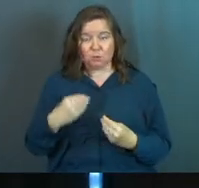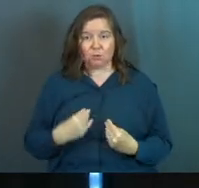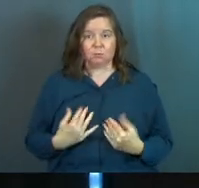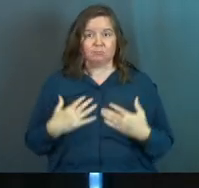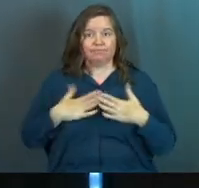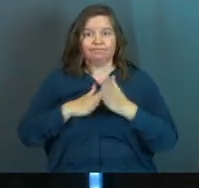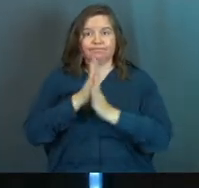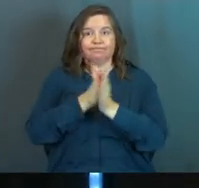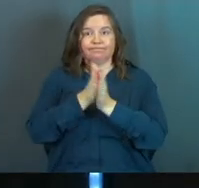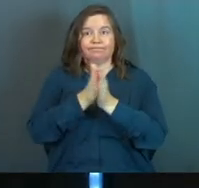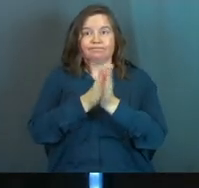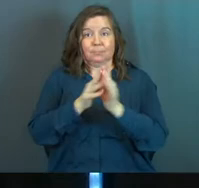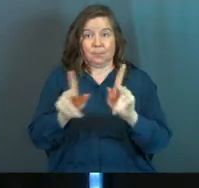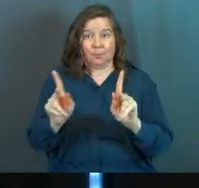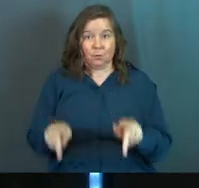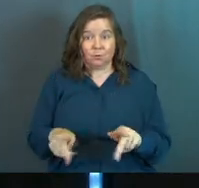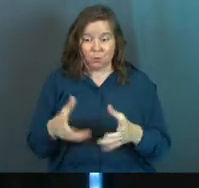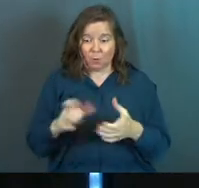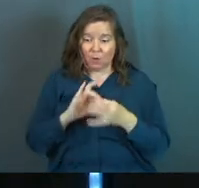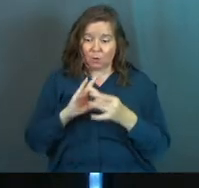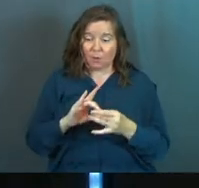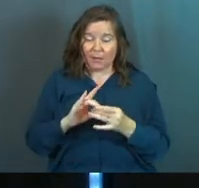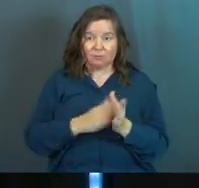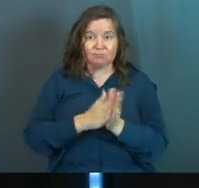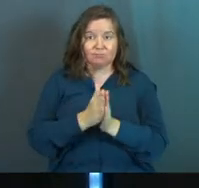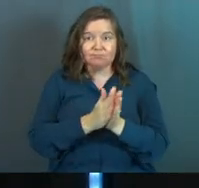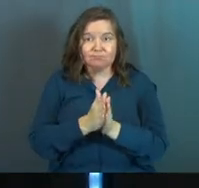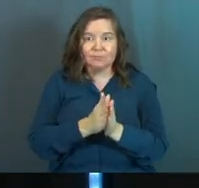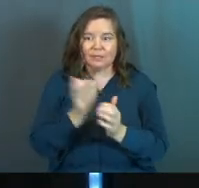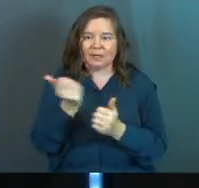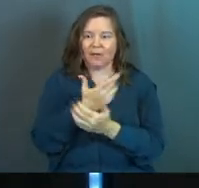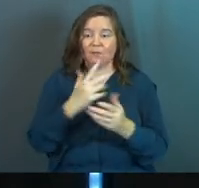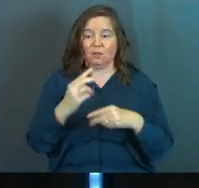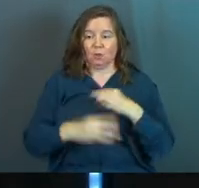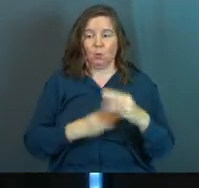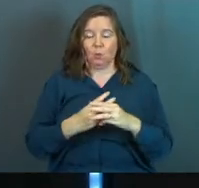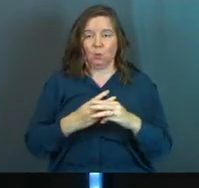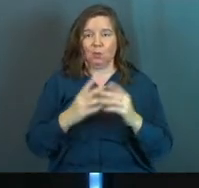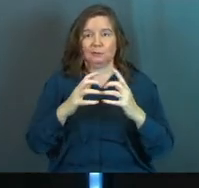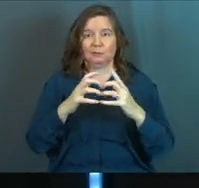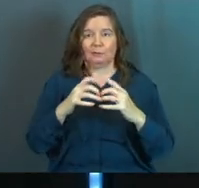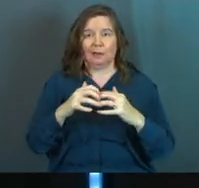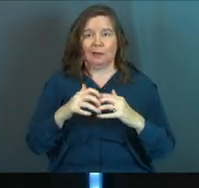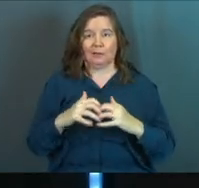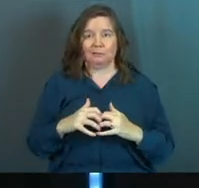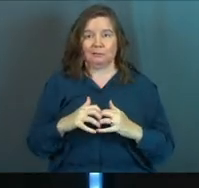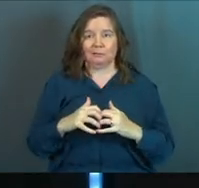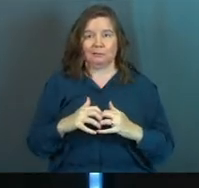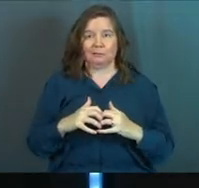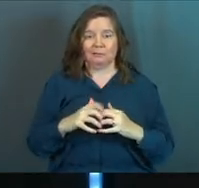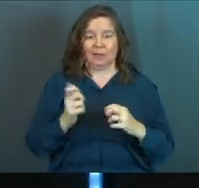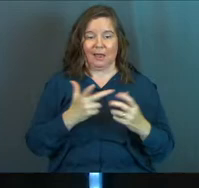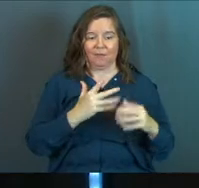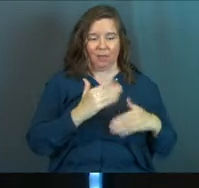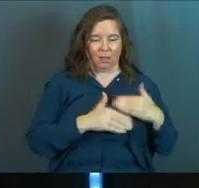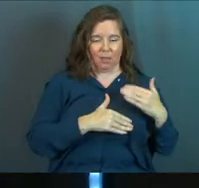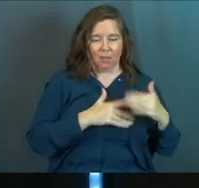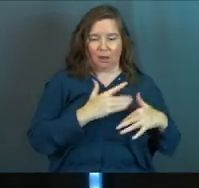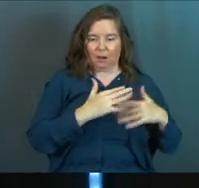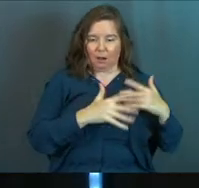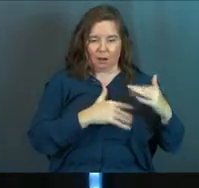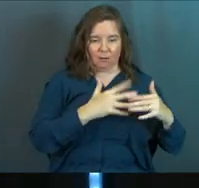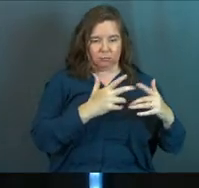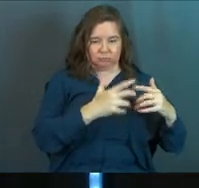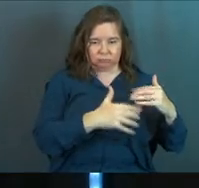thrive as a human being? Do you want your relationships to thrive? Because everything in this world decays. Everything moves along a